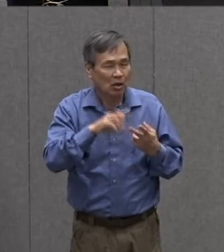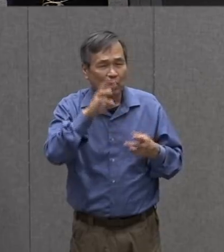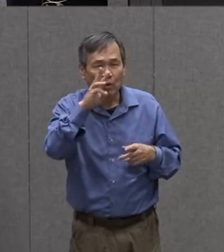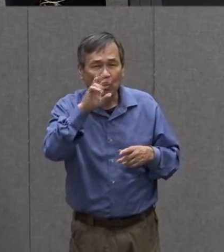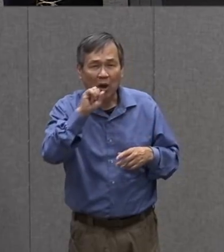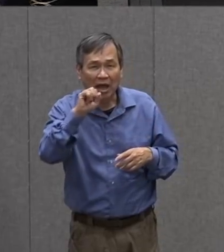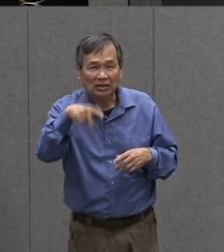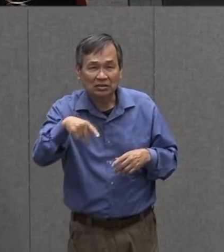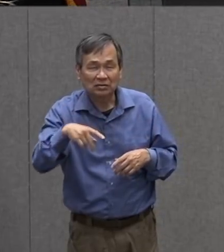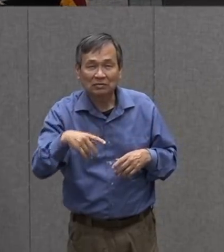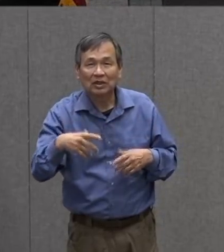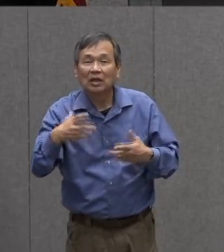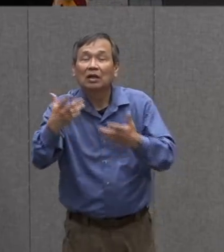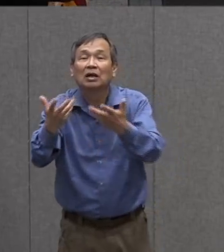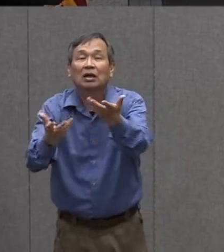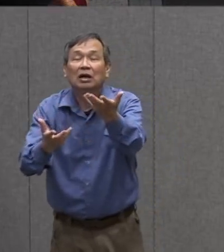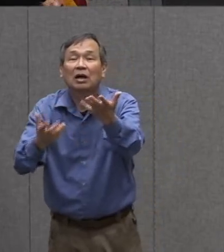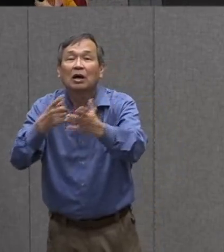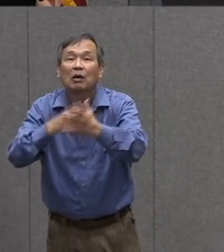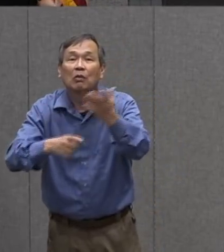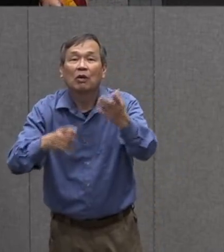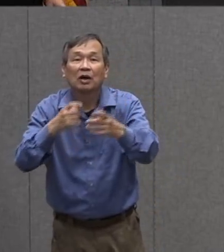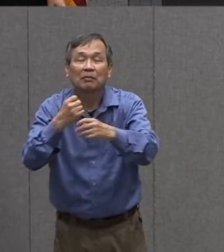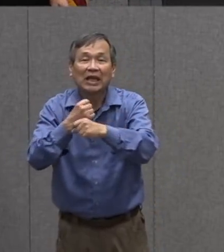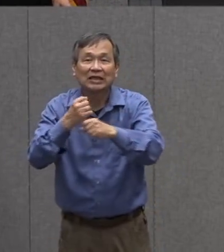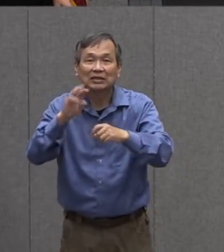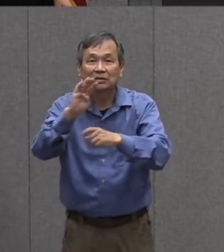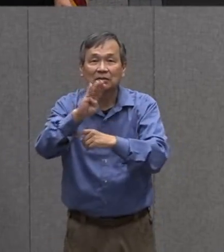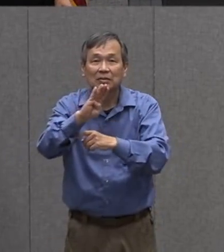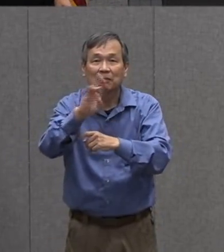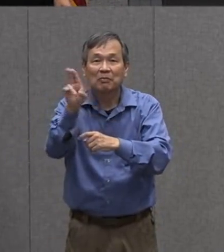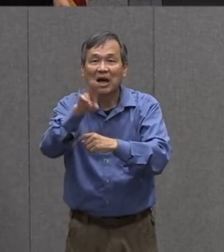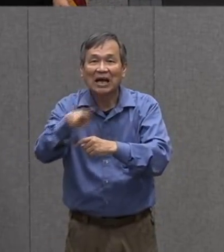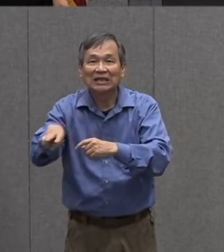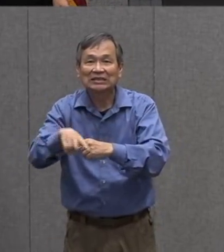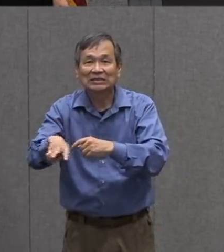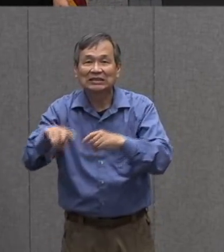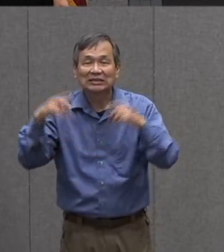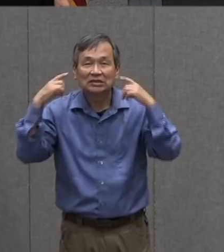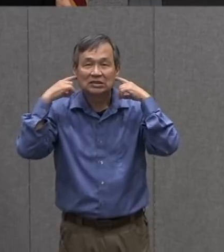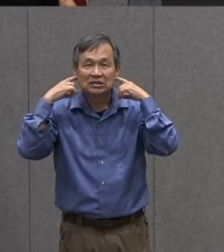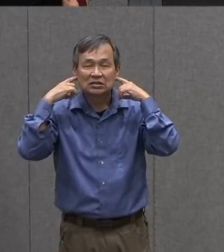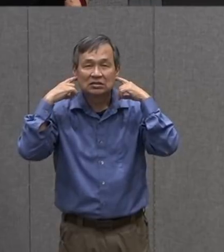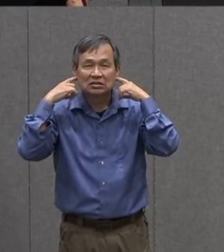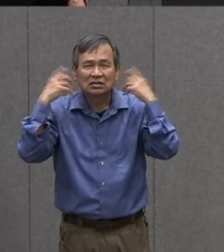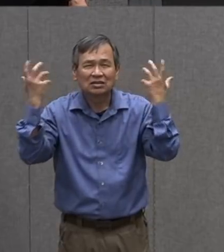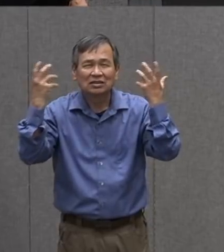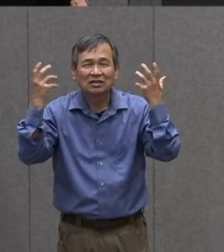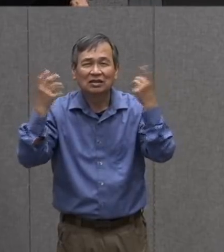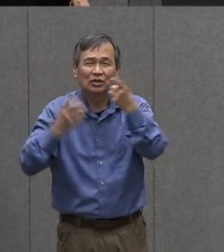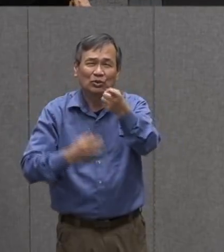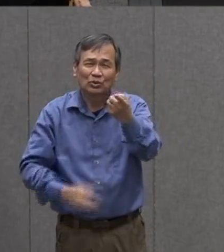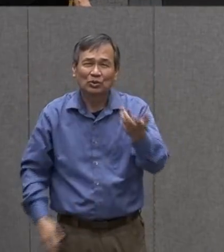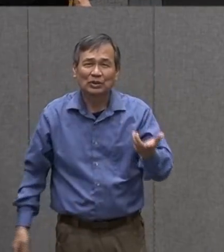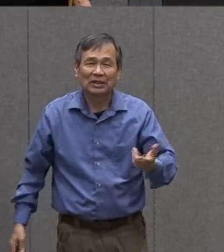to you what makes a buzzy noise to you could it be